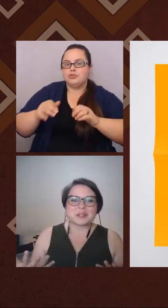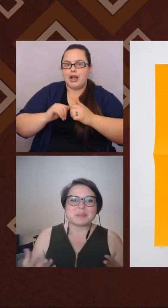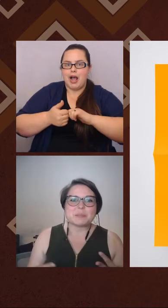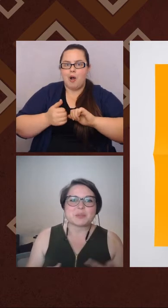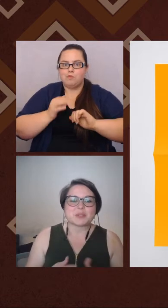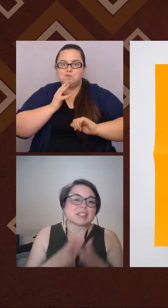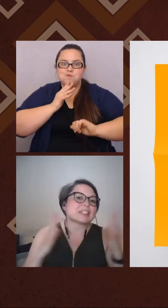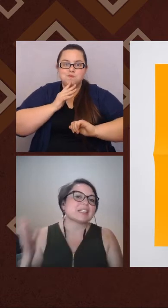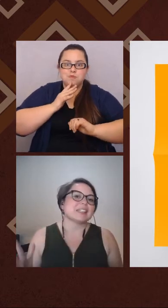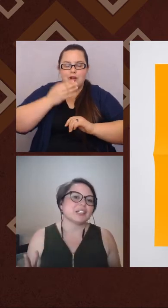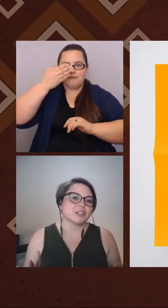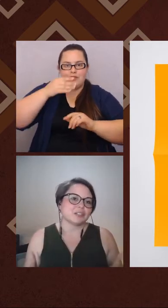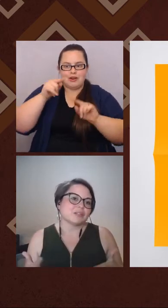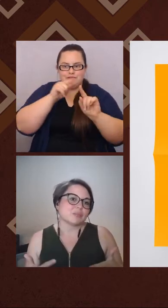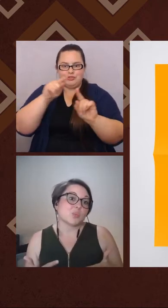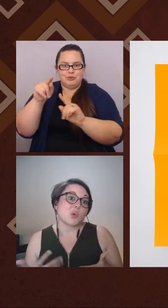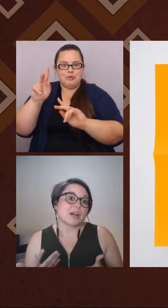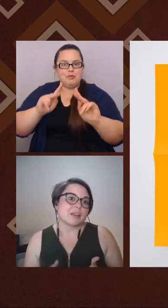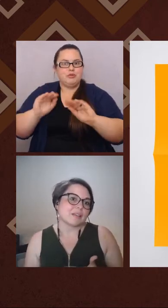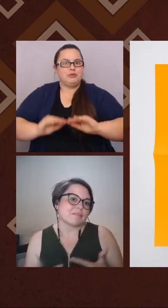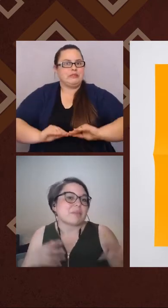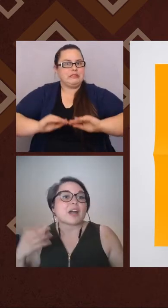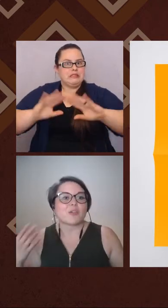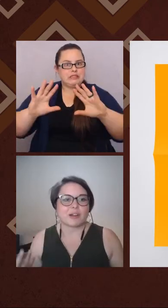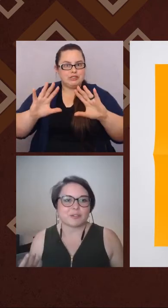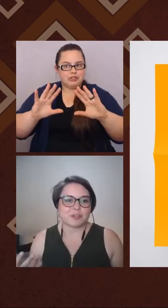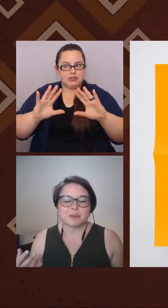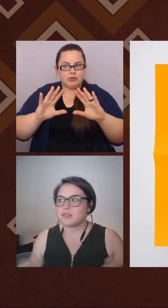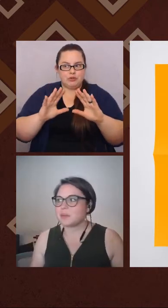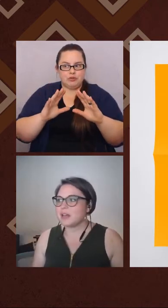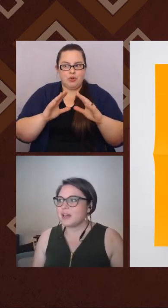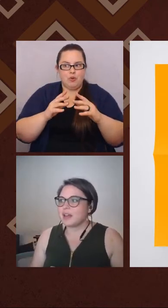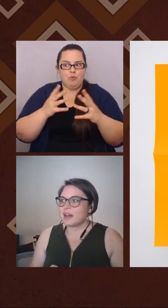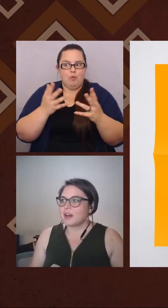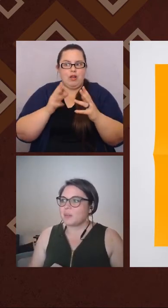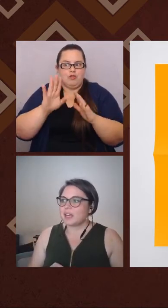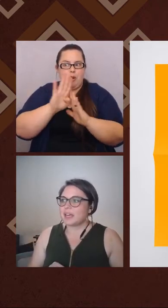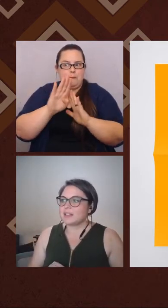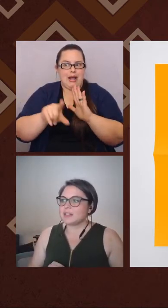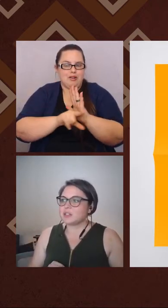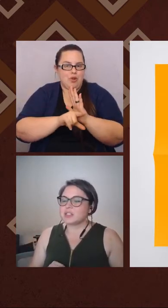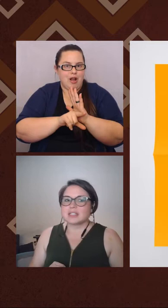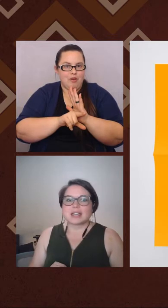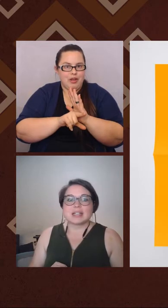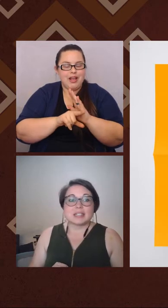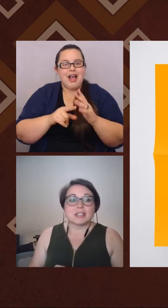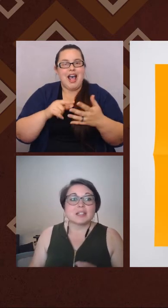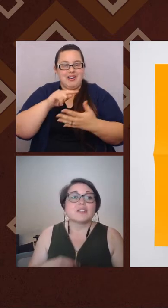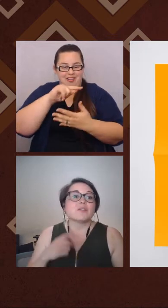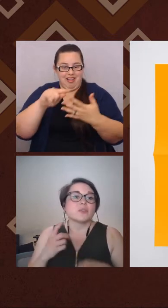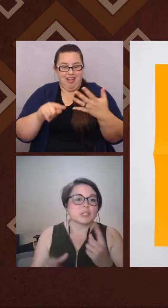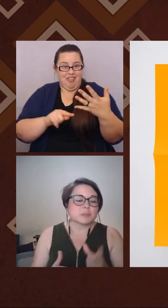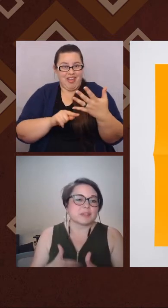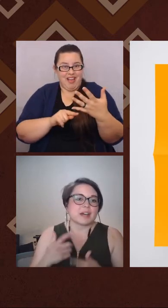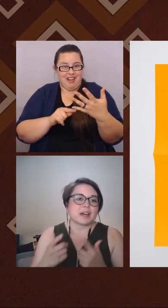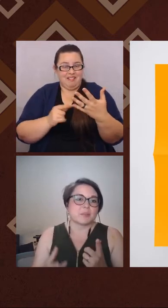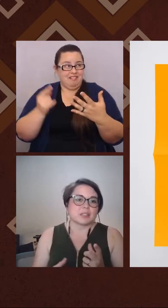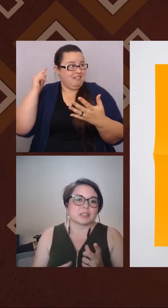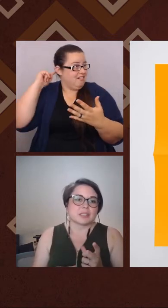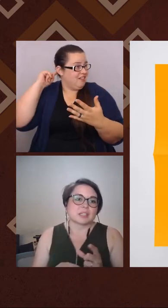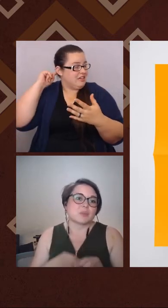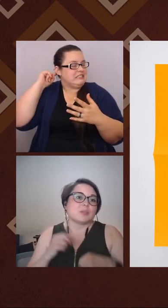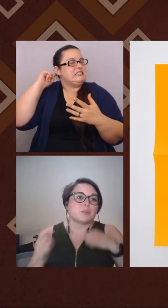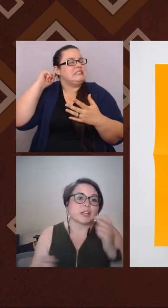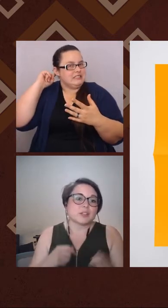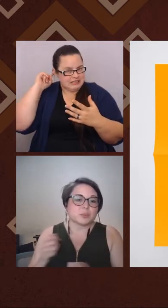When you're in front of certain people so that it's clear what background you come from. And then there's this idea of enforcement that